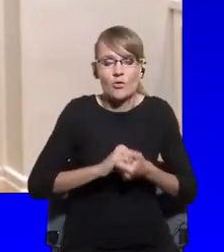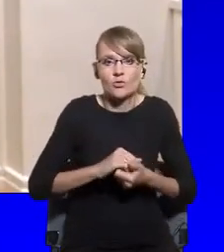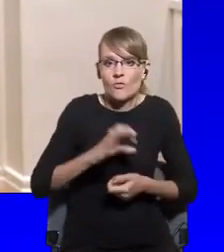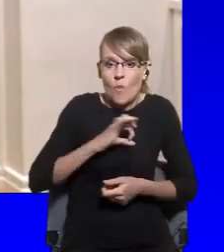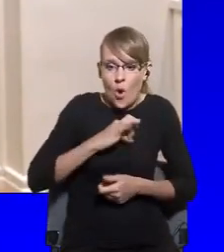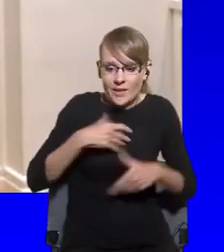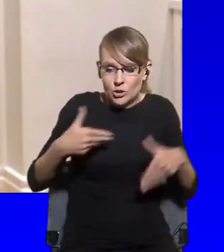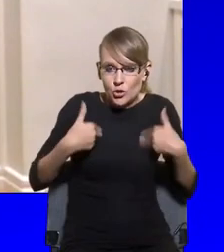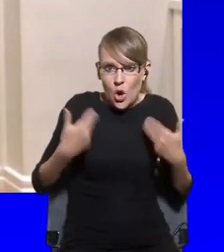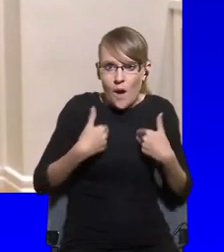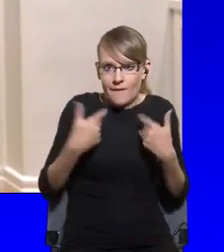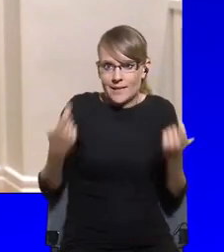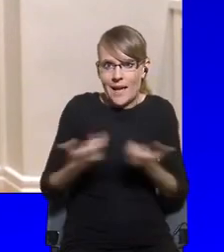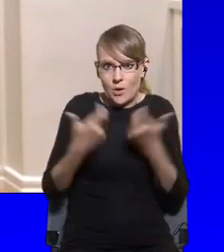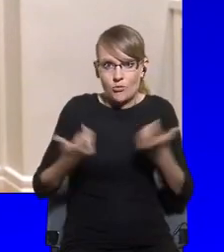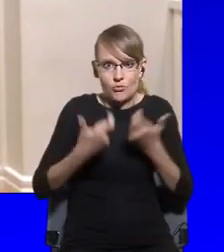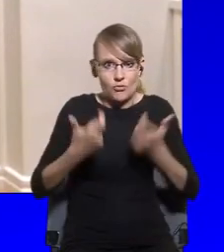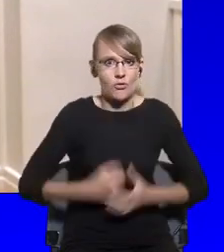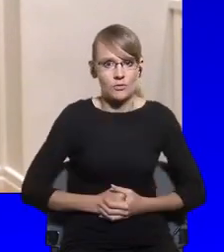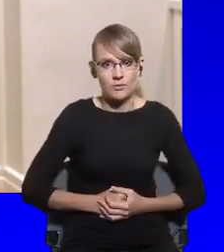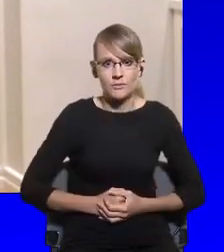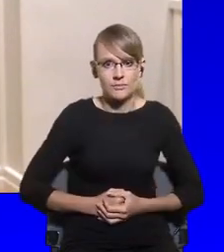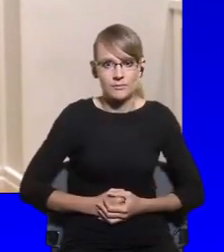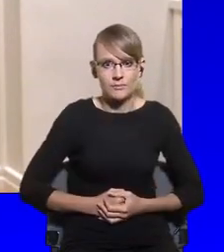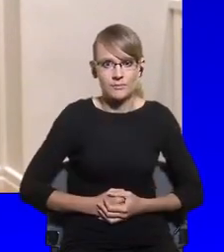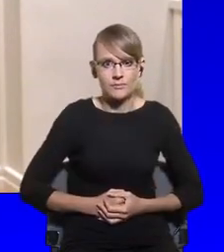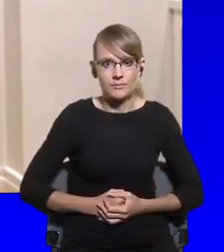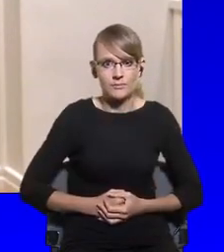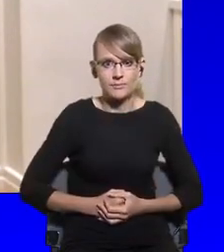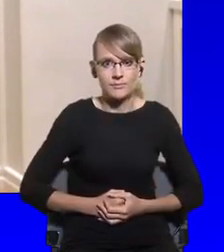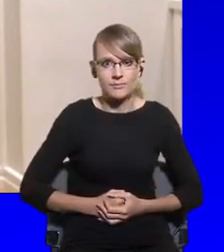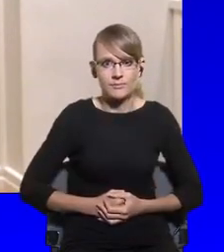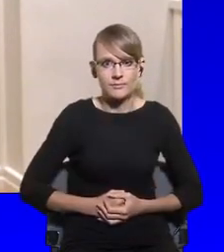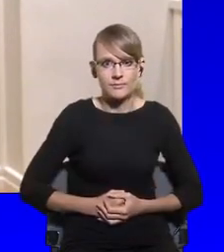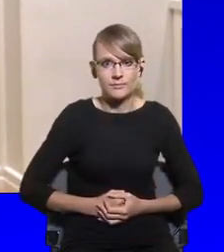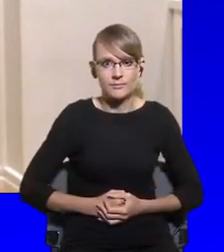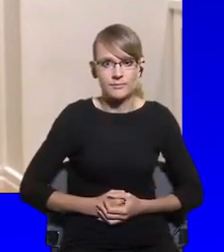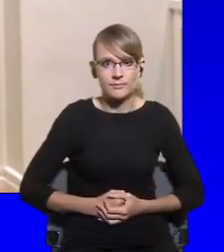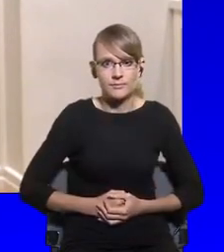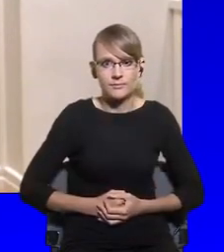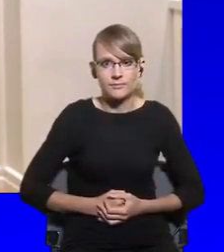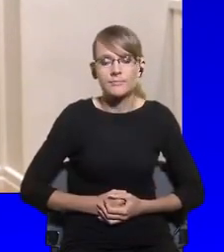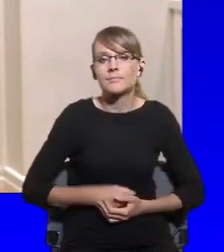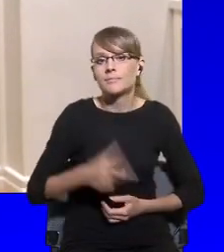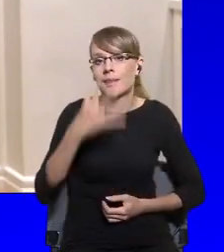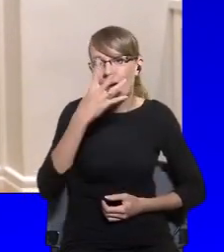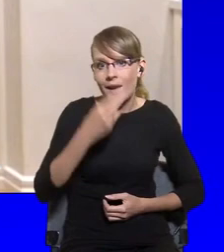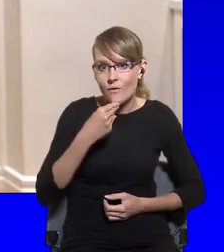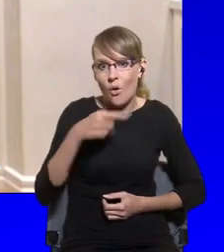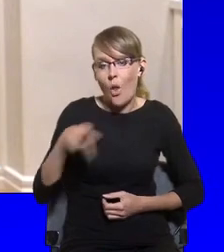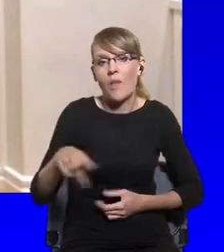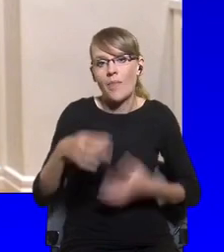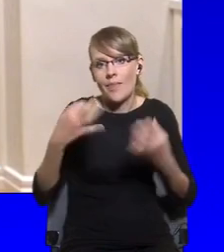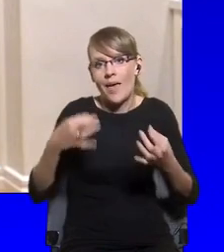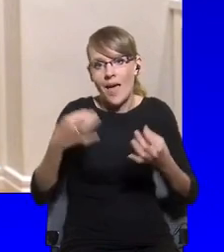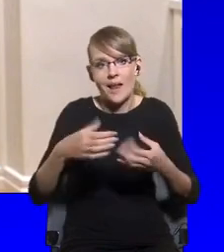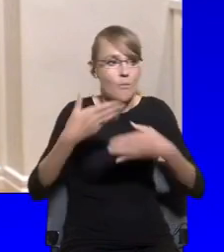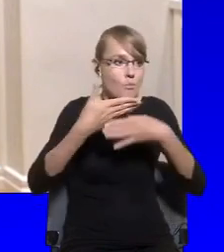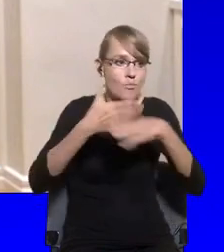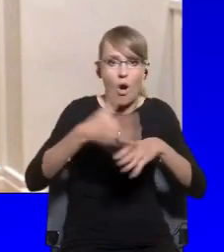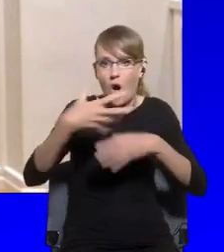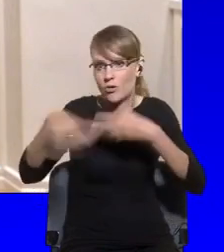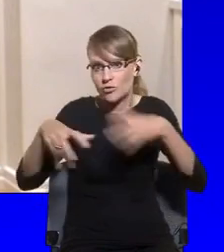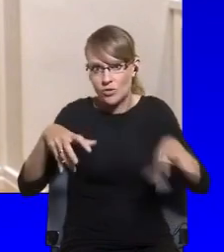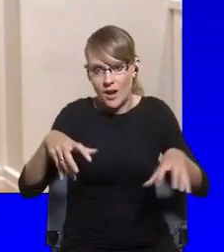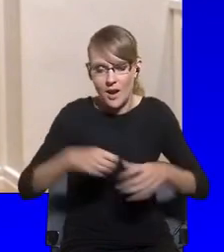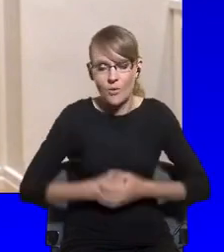enhances these dividing lines. So I think this is sort of one reason for pessimism,